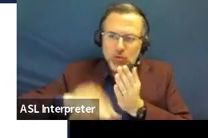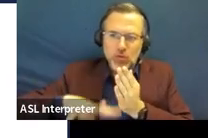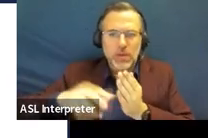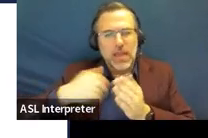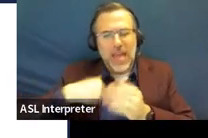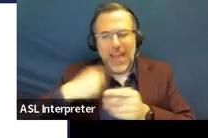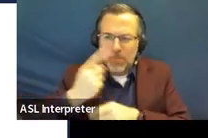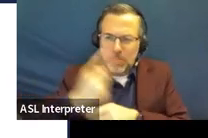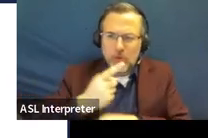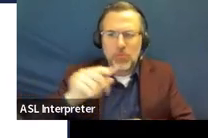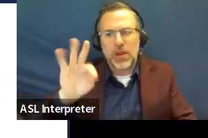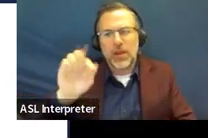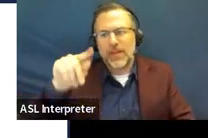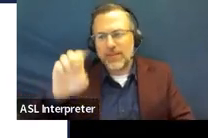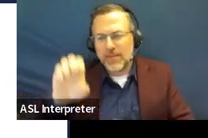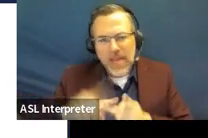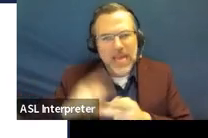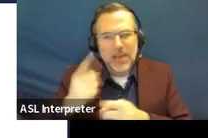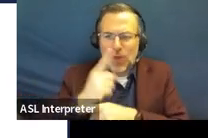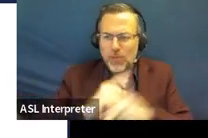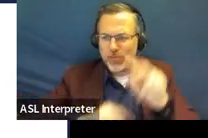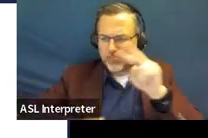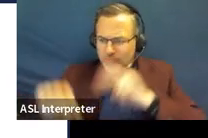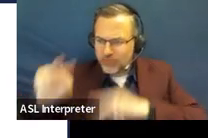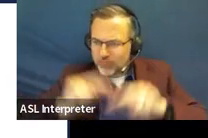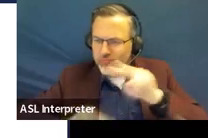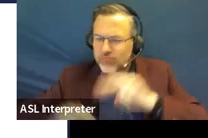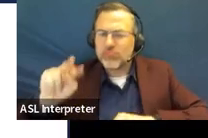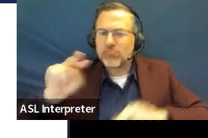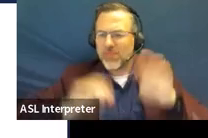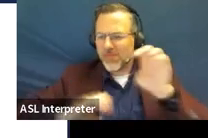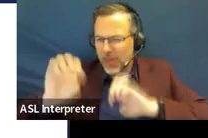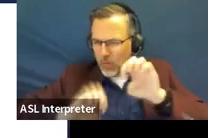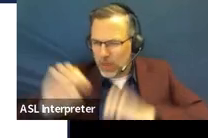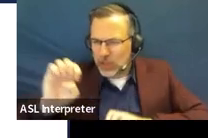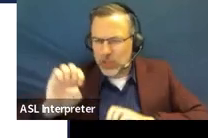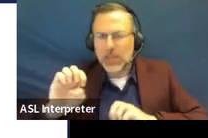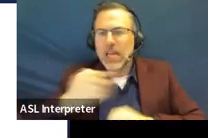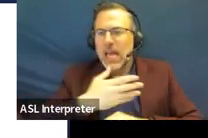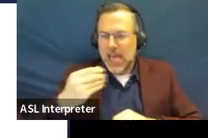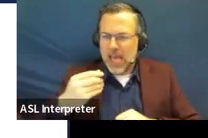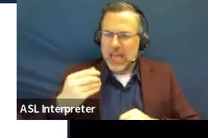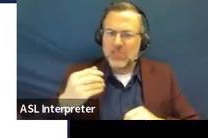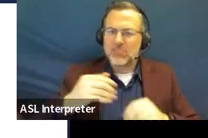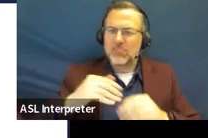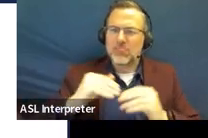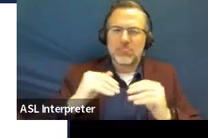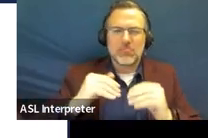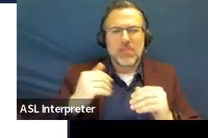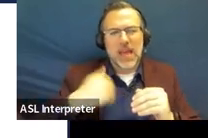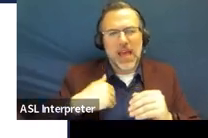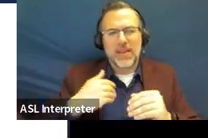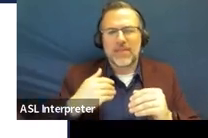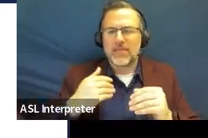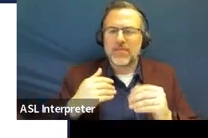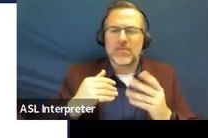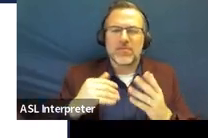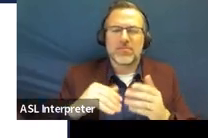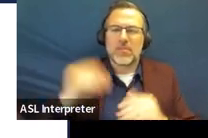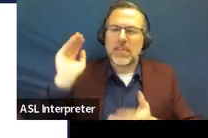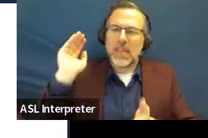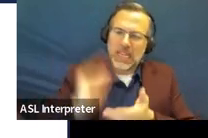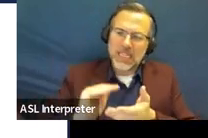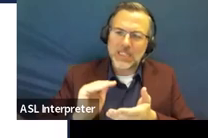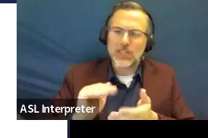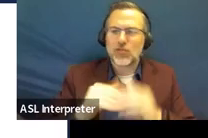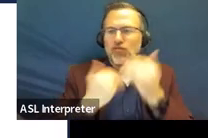FAPE, and that the placement is in the least restrictive environment. So, meaning that the SAU has that